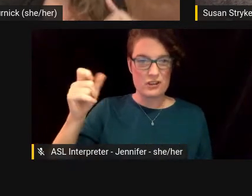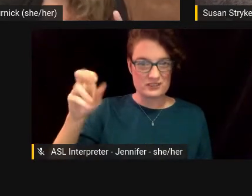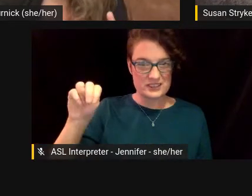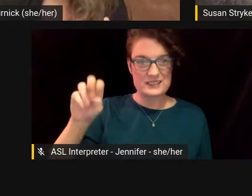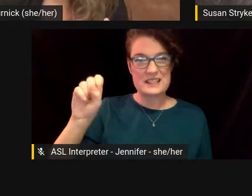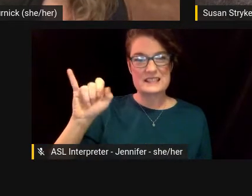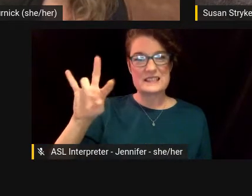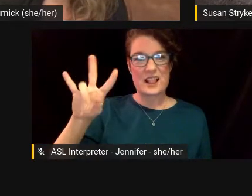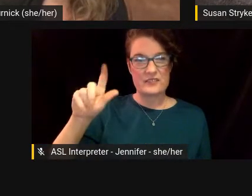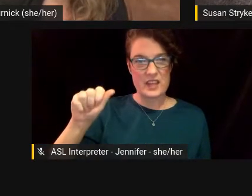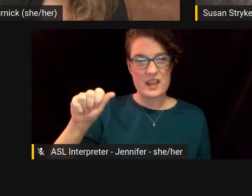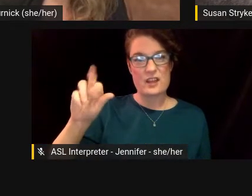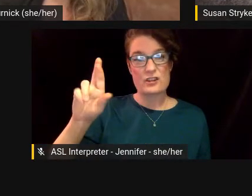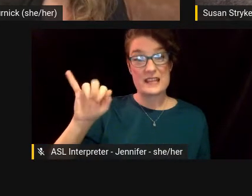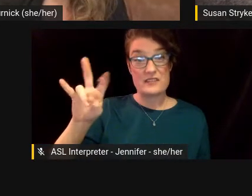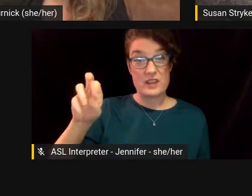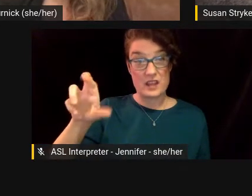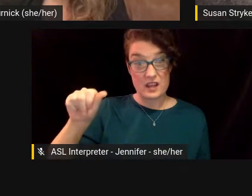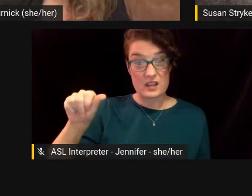activists surrounding their lives,